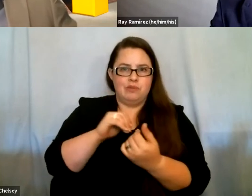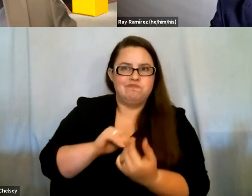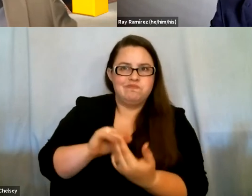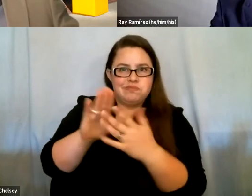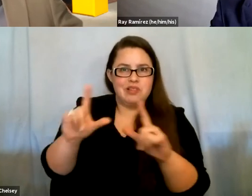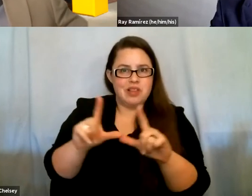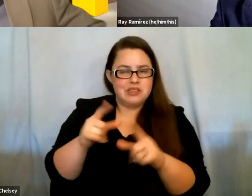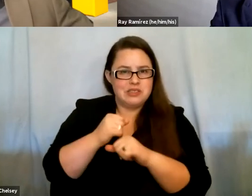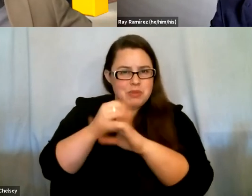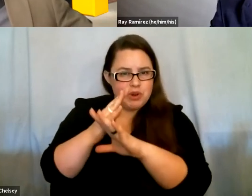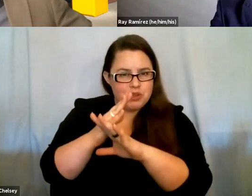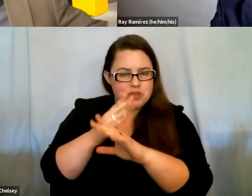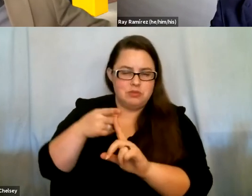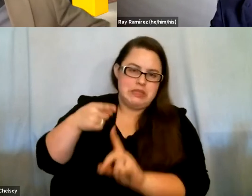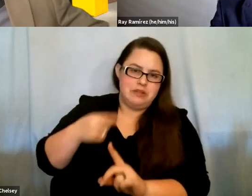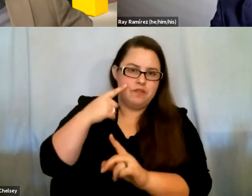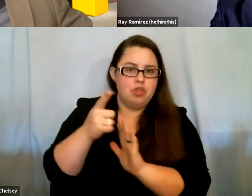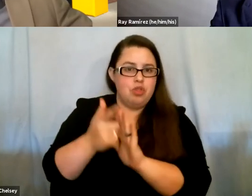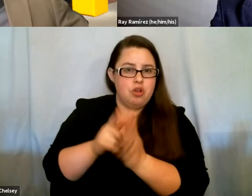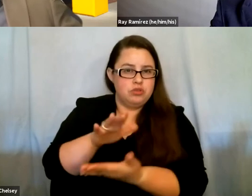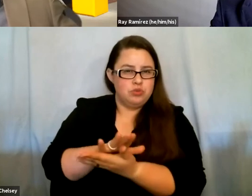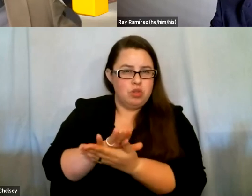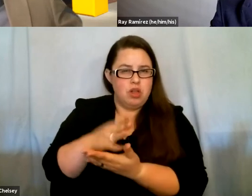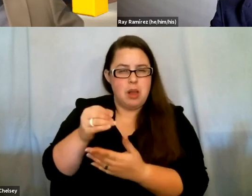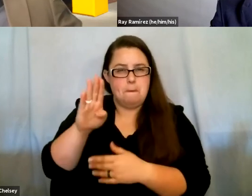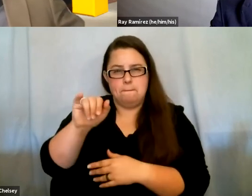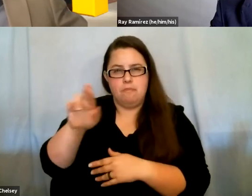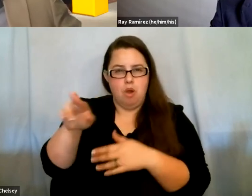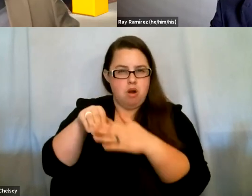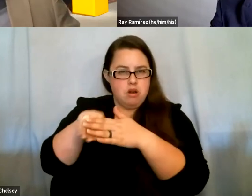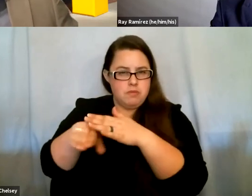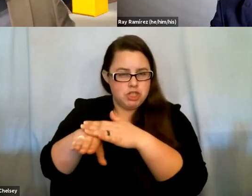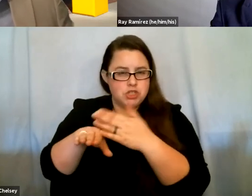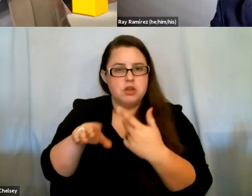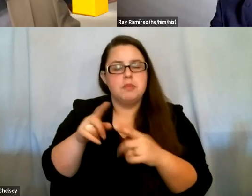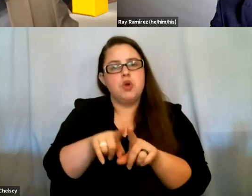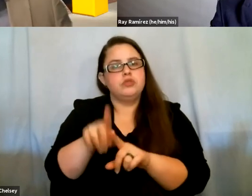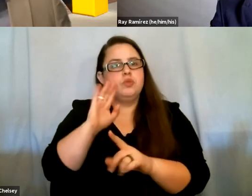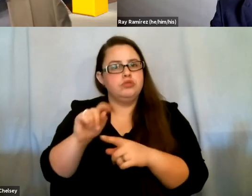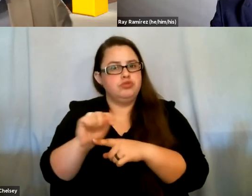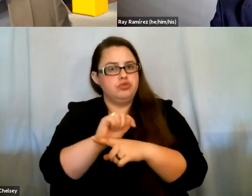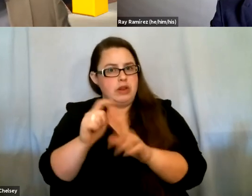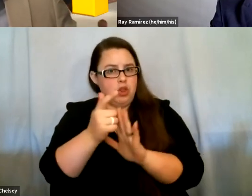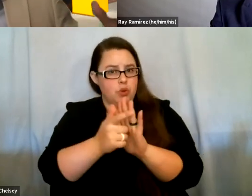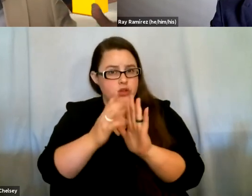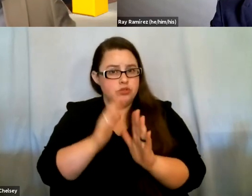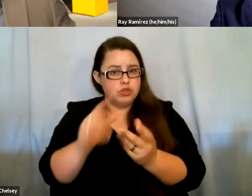in particular for law school and the bar admission. But they're also going to be training lawyers to support people